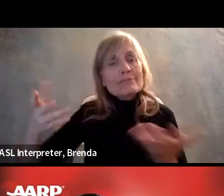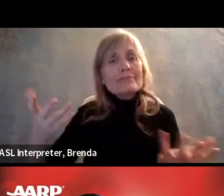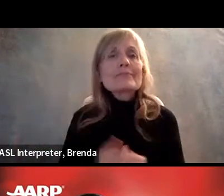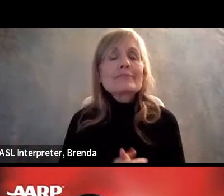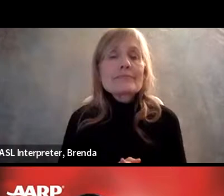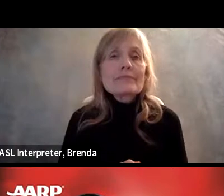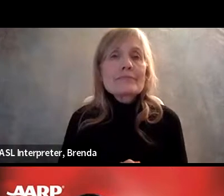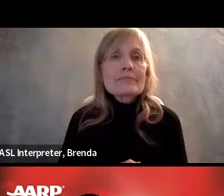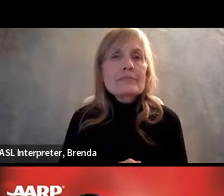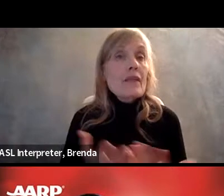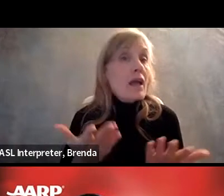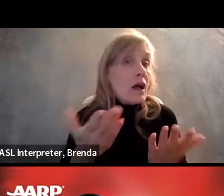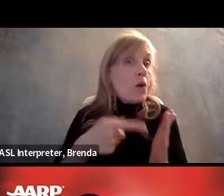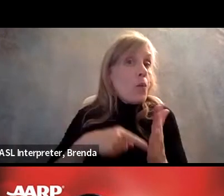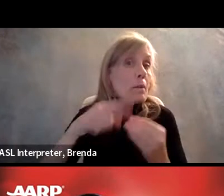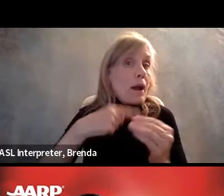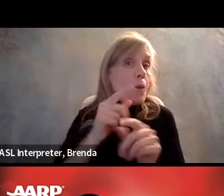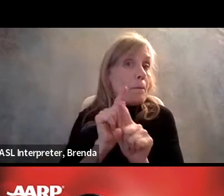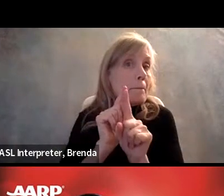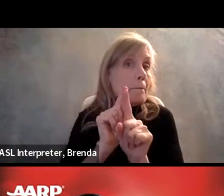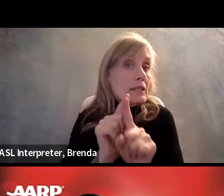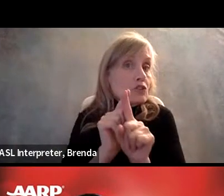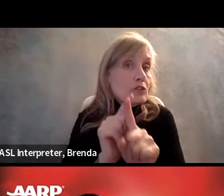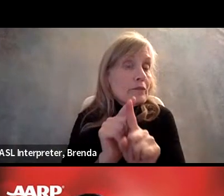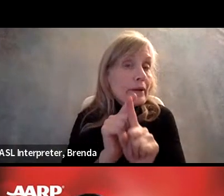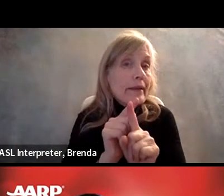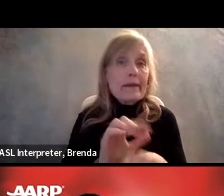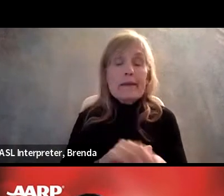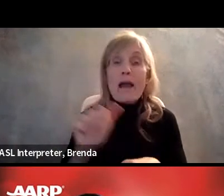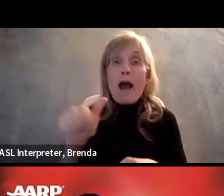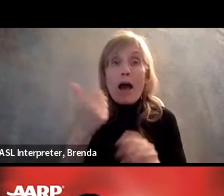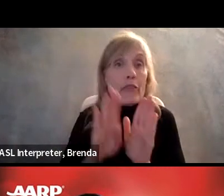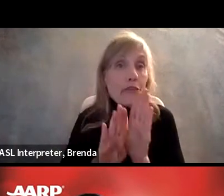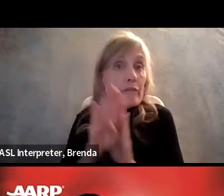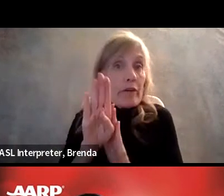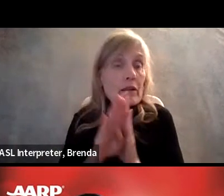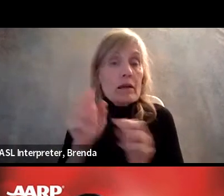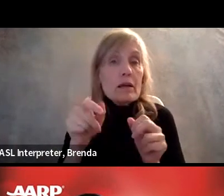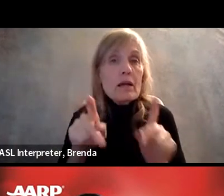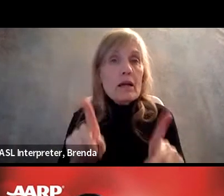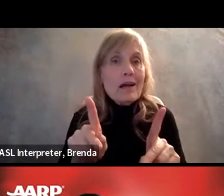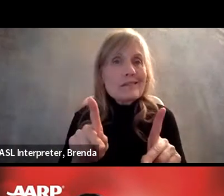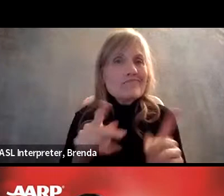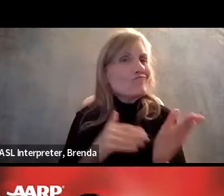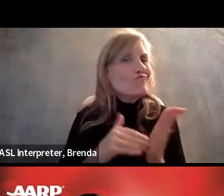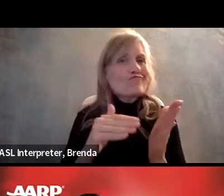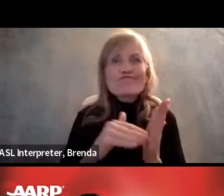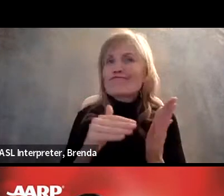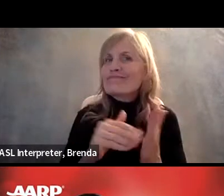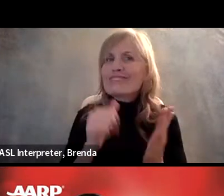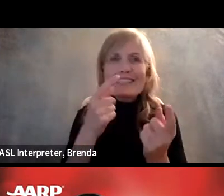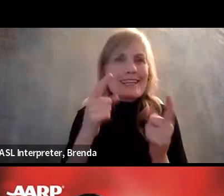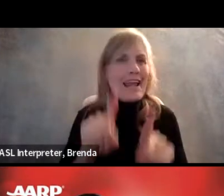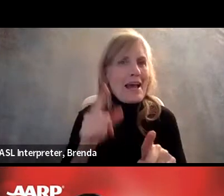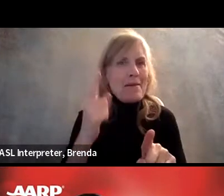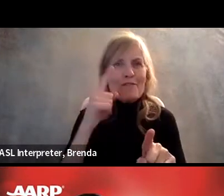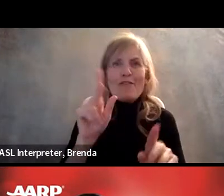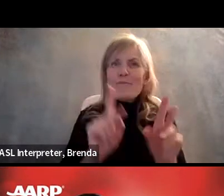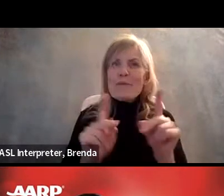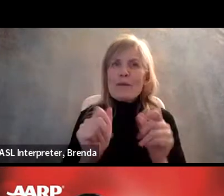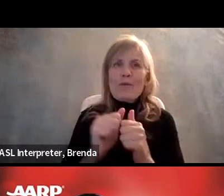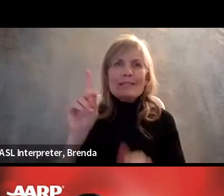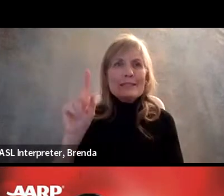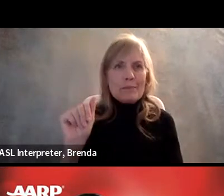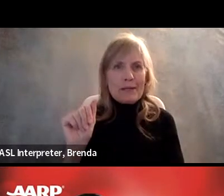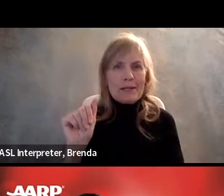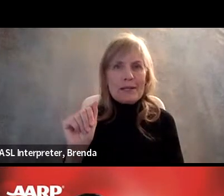development opportunities often don't happen naturally for people with disabilities because we, people, well, people, you,